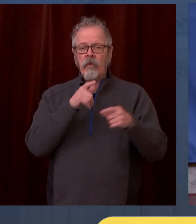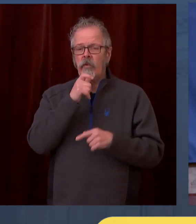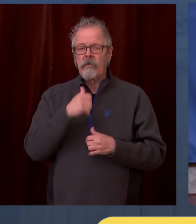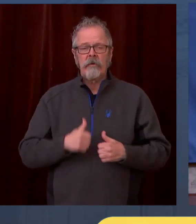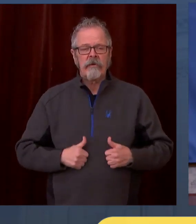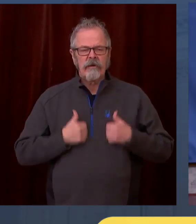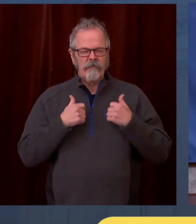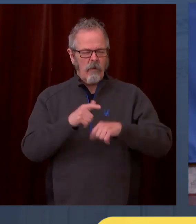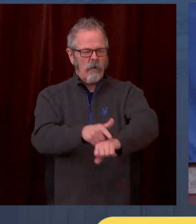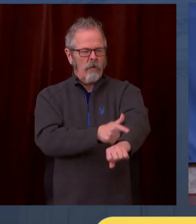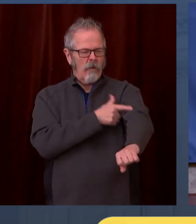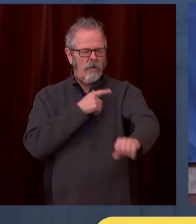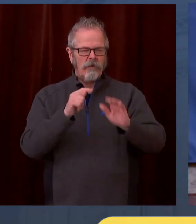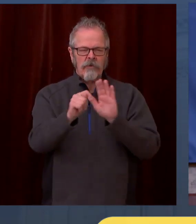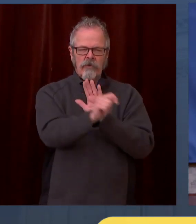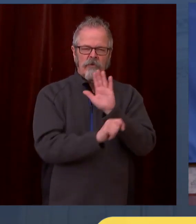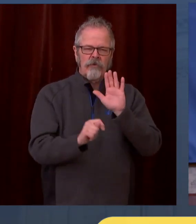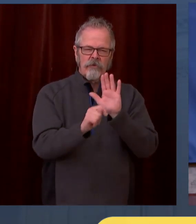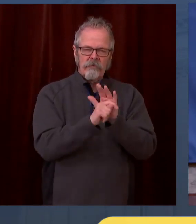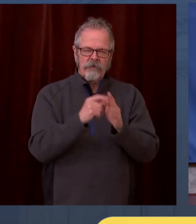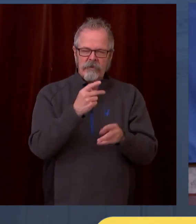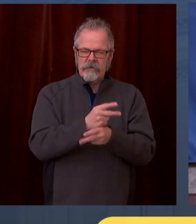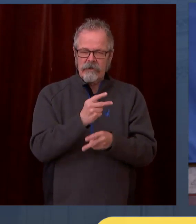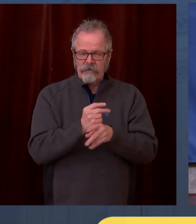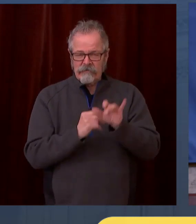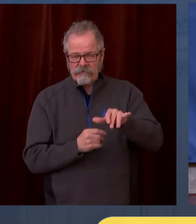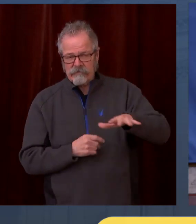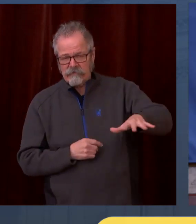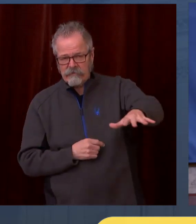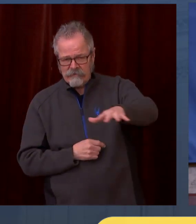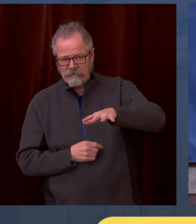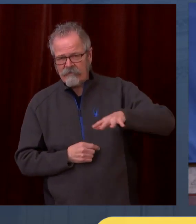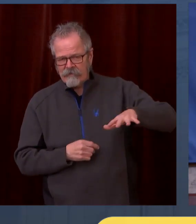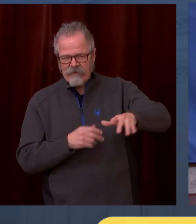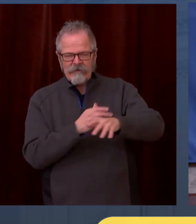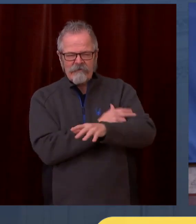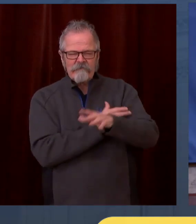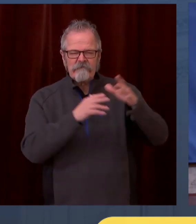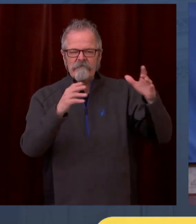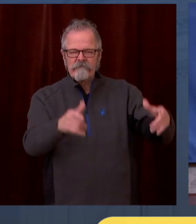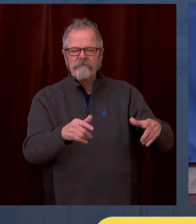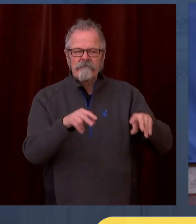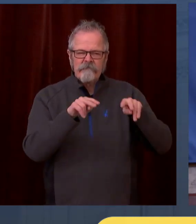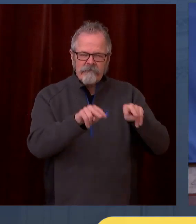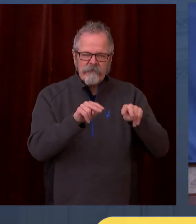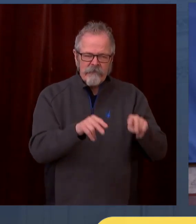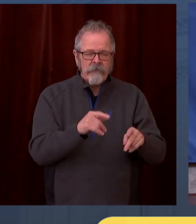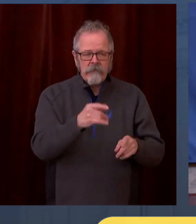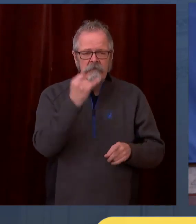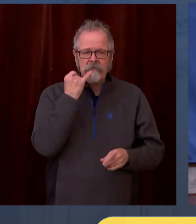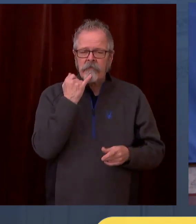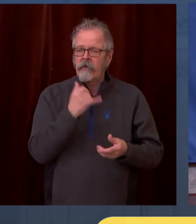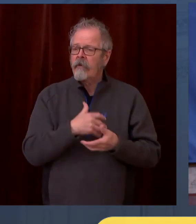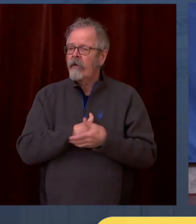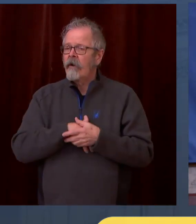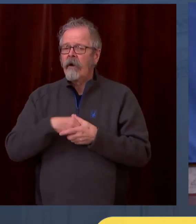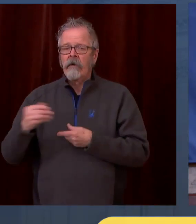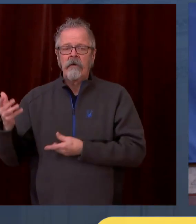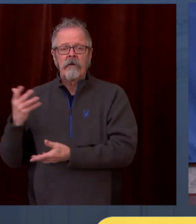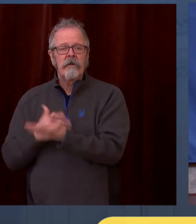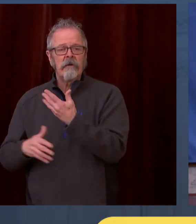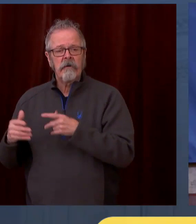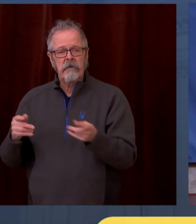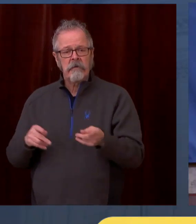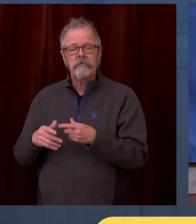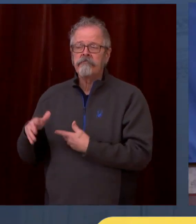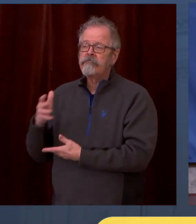unless there has been a known exposure to a confirmed COVID case. Indoor visits also would not be allowed,